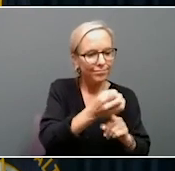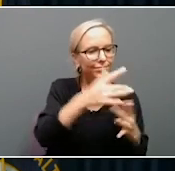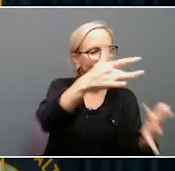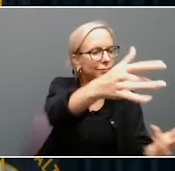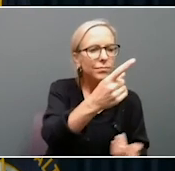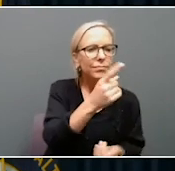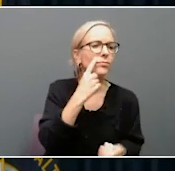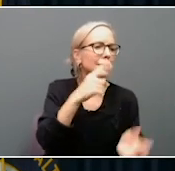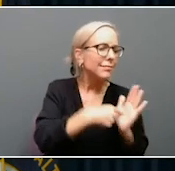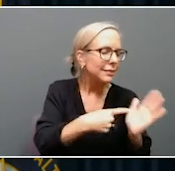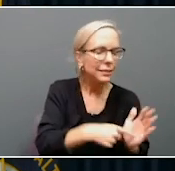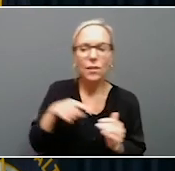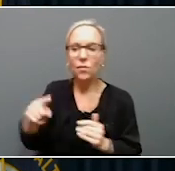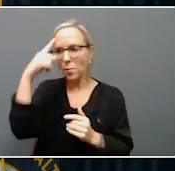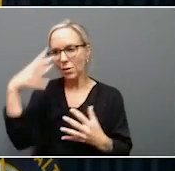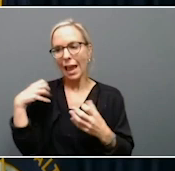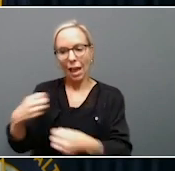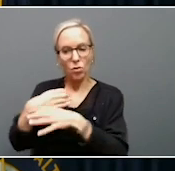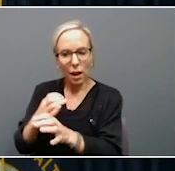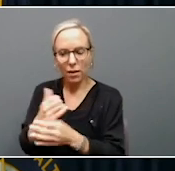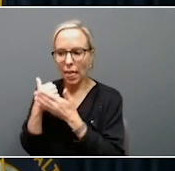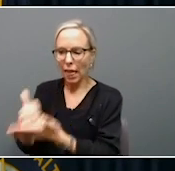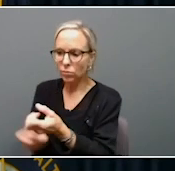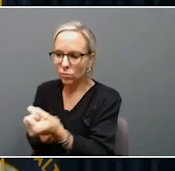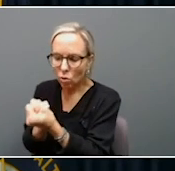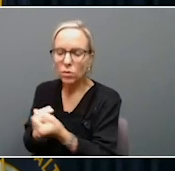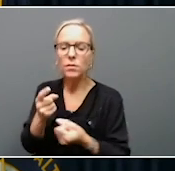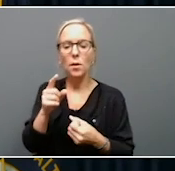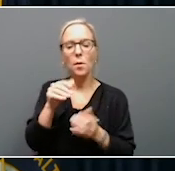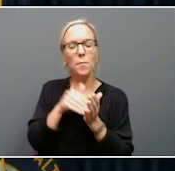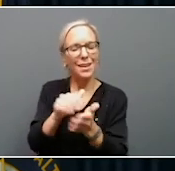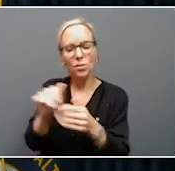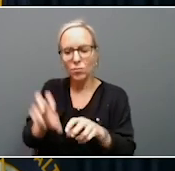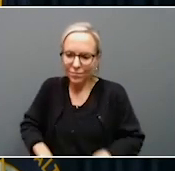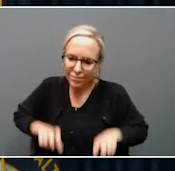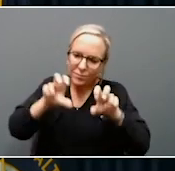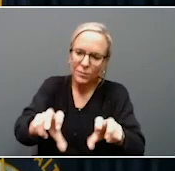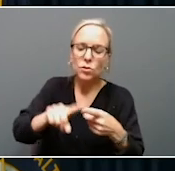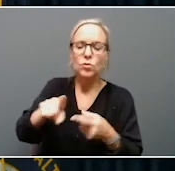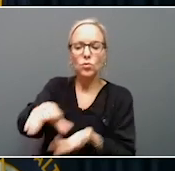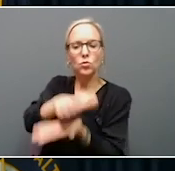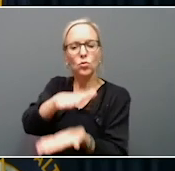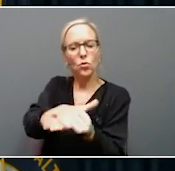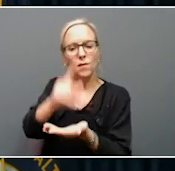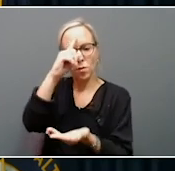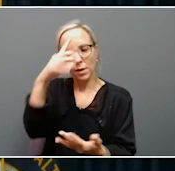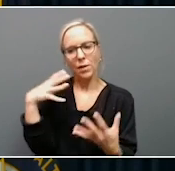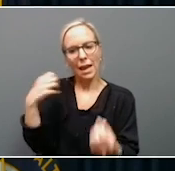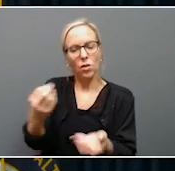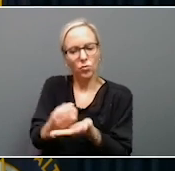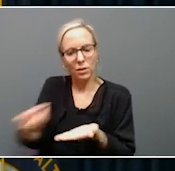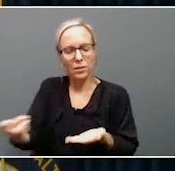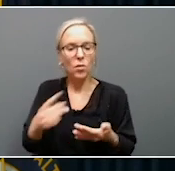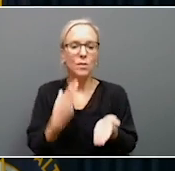mental health crisis. We've announced millions of dollars that will go towards expanding school-based mental health resources. We signed legislation allowing students